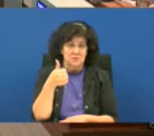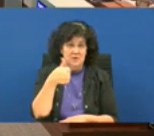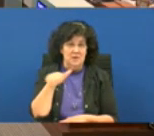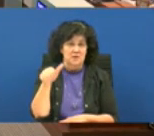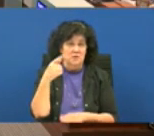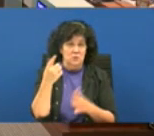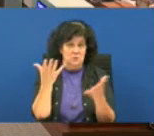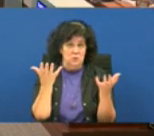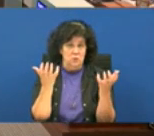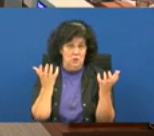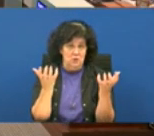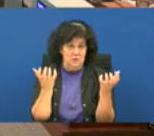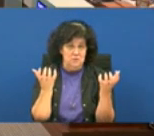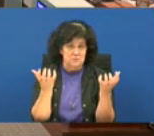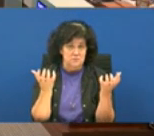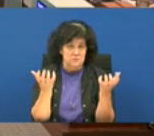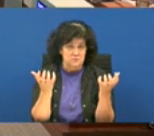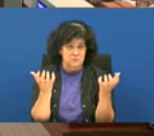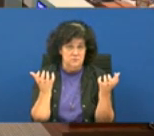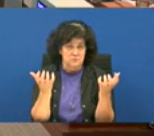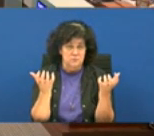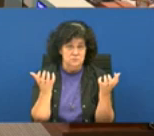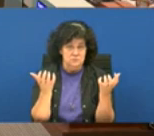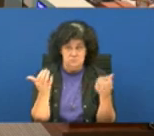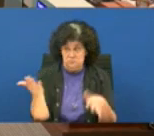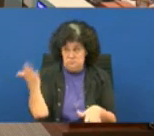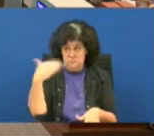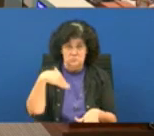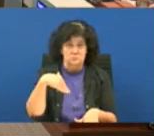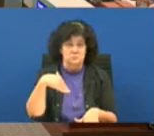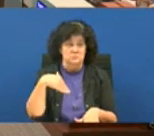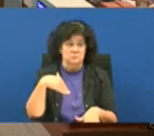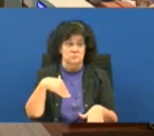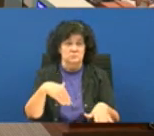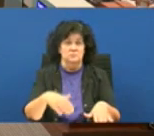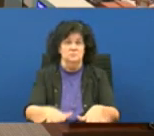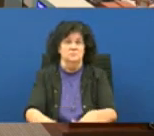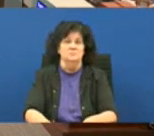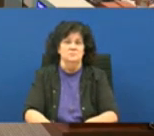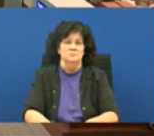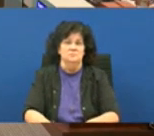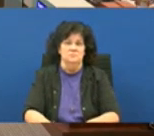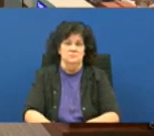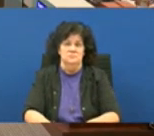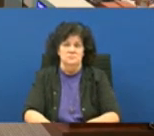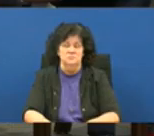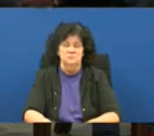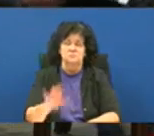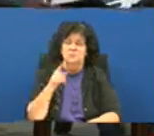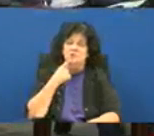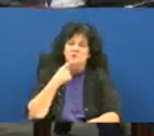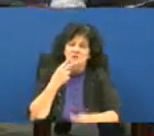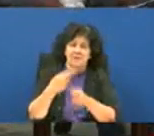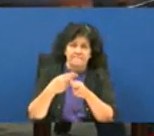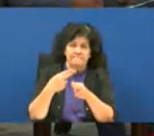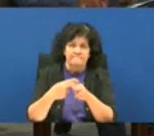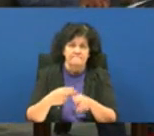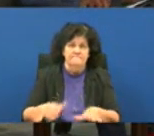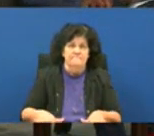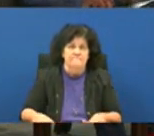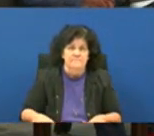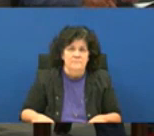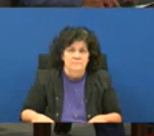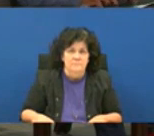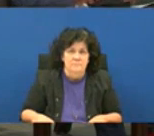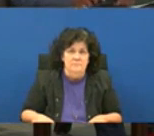on item one zero eight come on down reverend answer state your name and address for the record please man although i